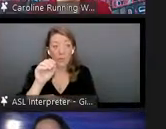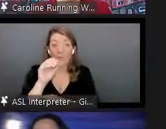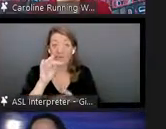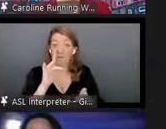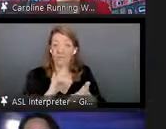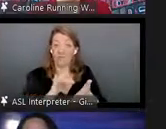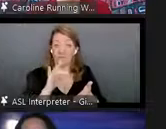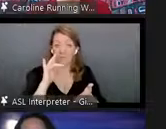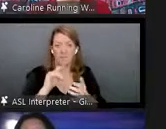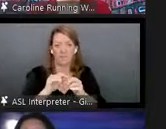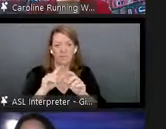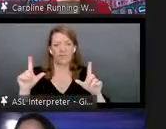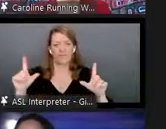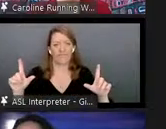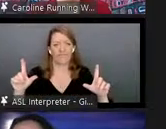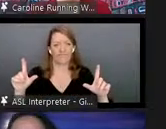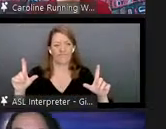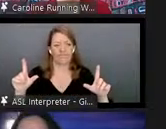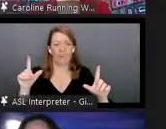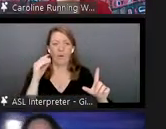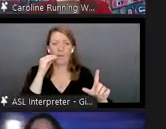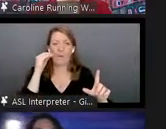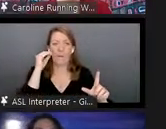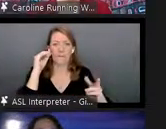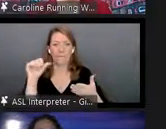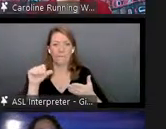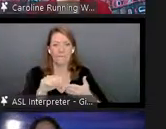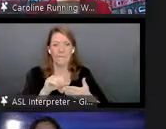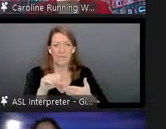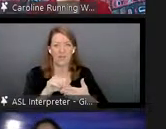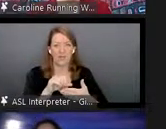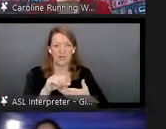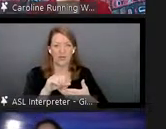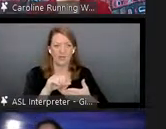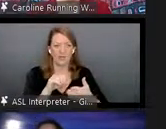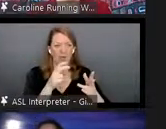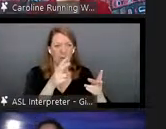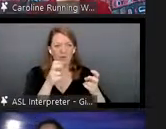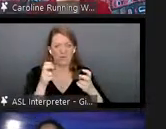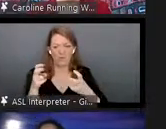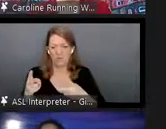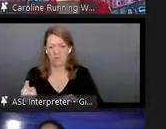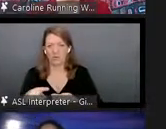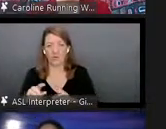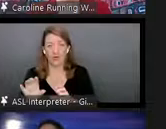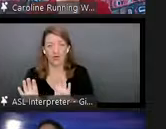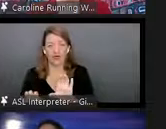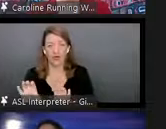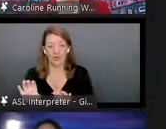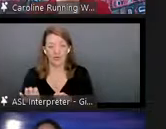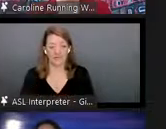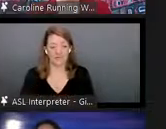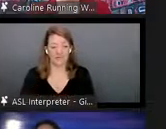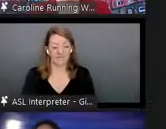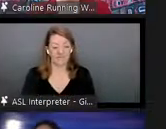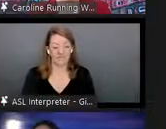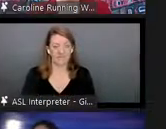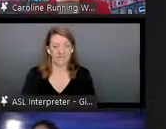which is the github page and i'll also copy paste that into the uh chat right now and so